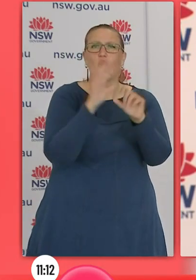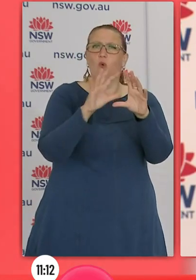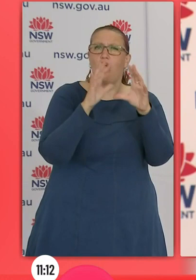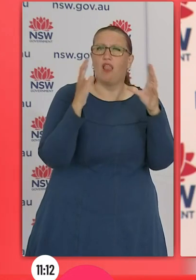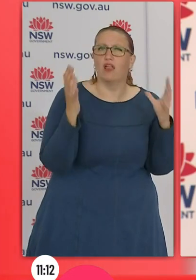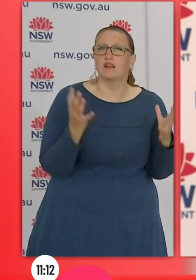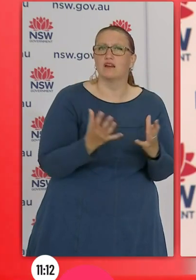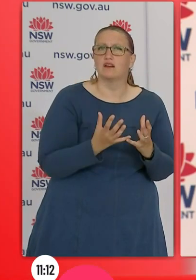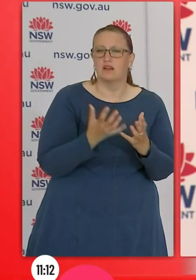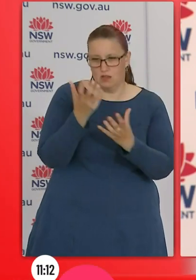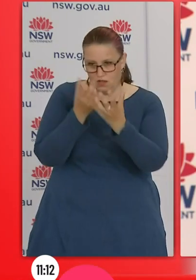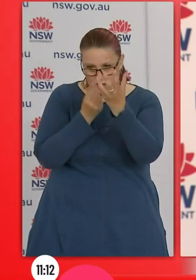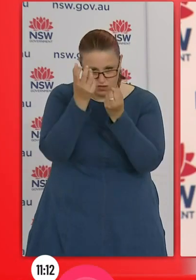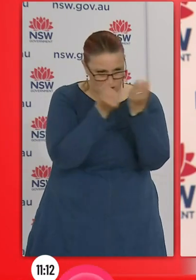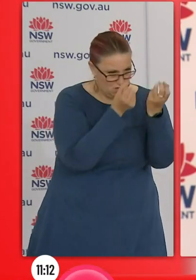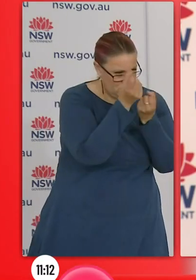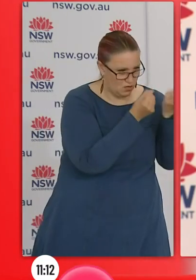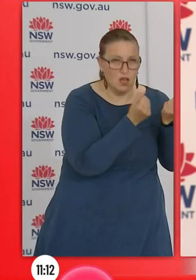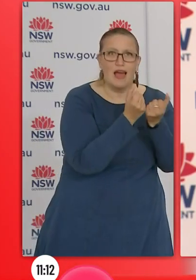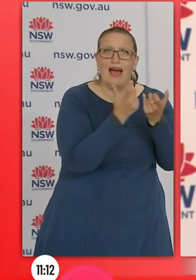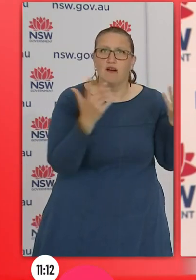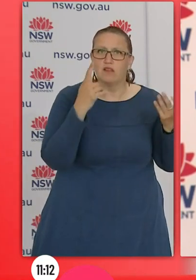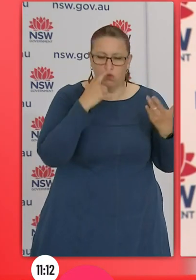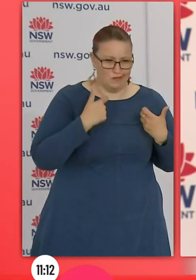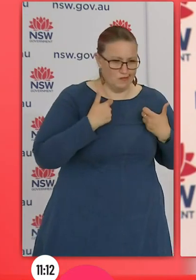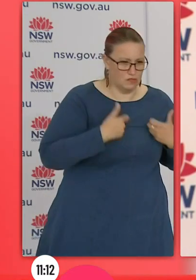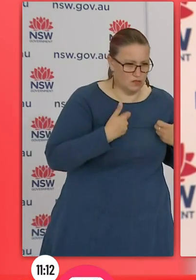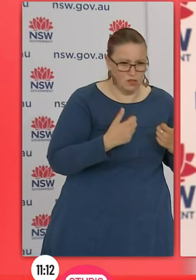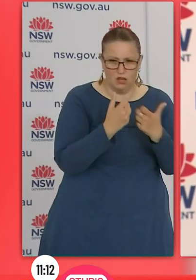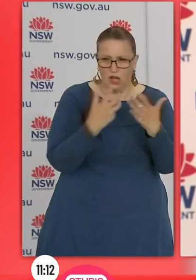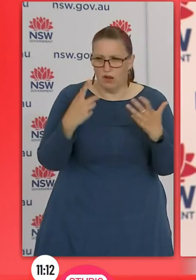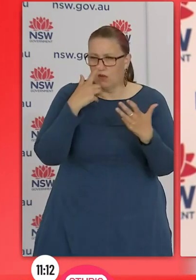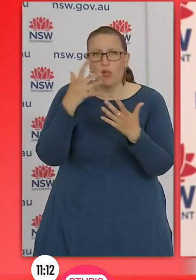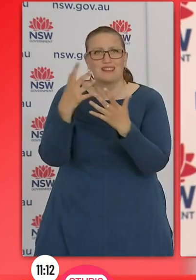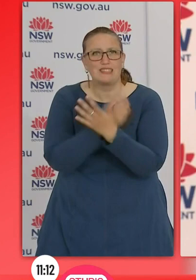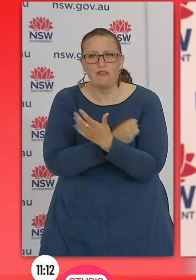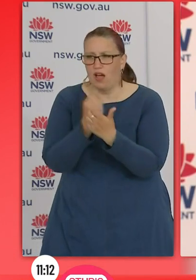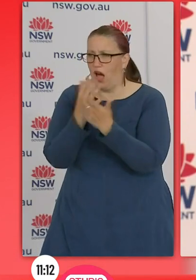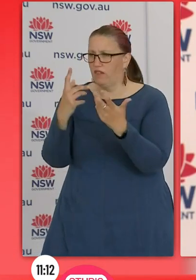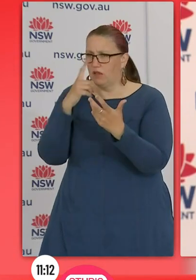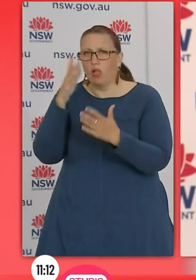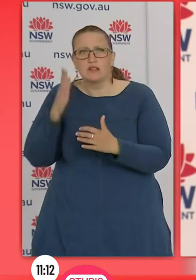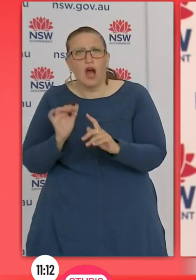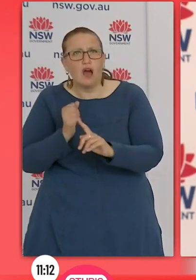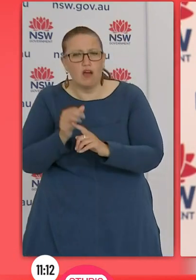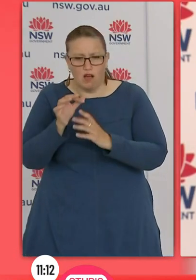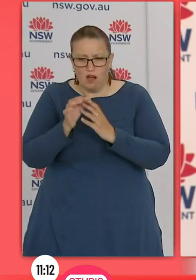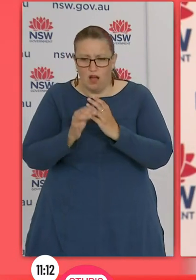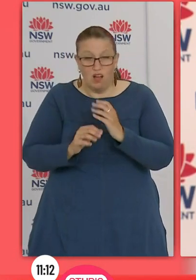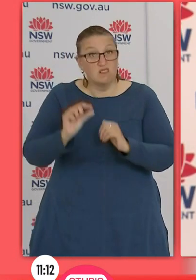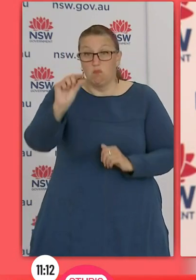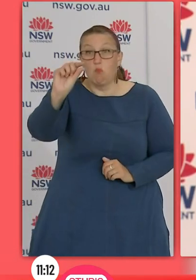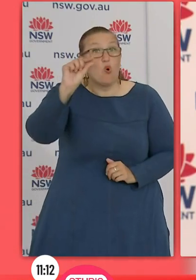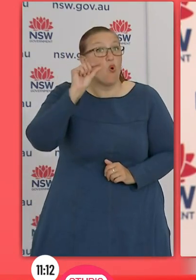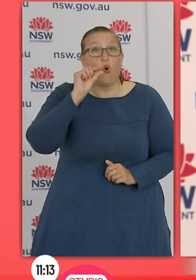all this number about the safety of the vaccines and the very low narrowed profile of the serious